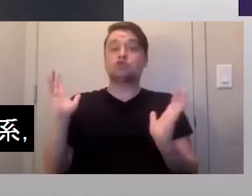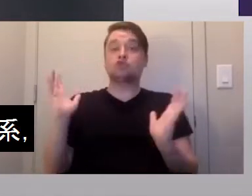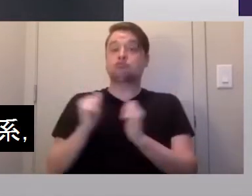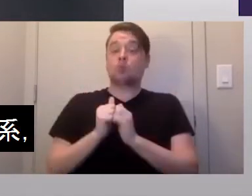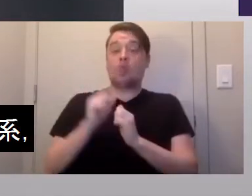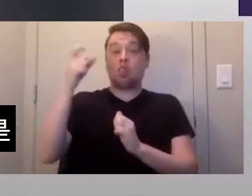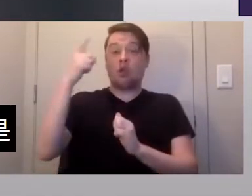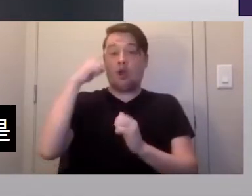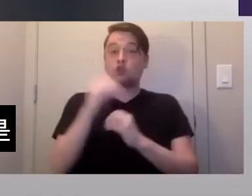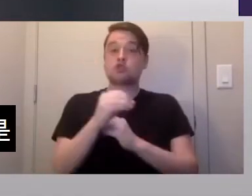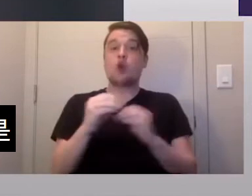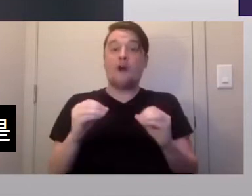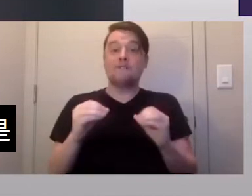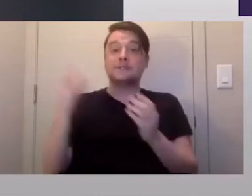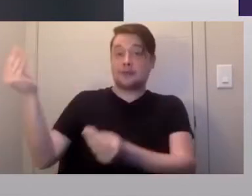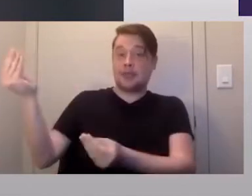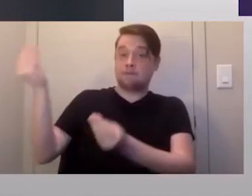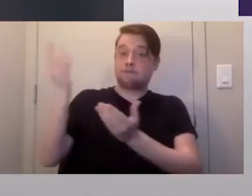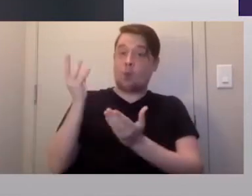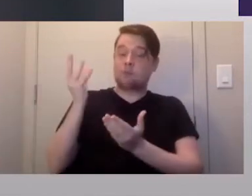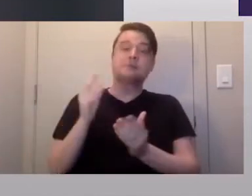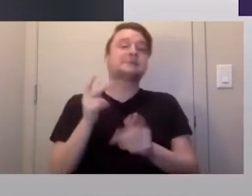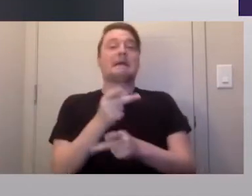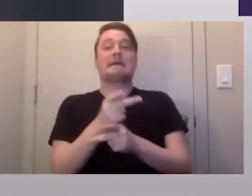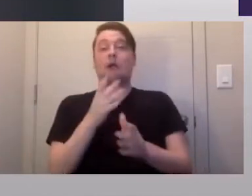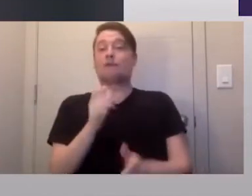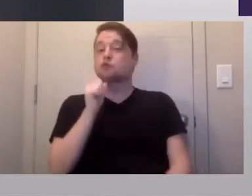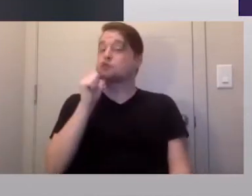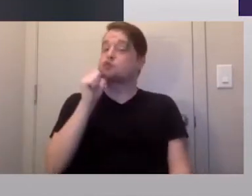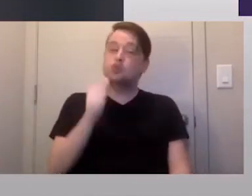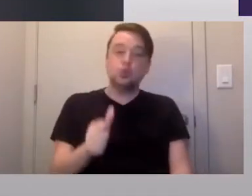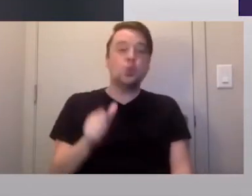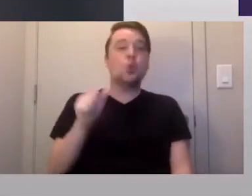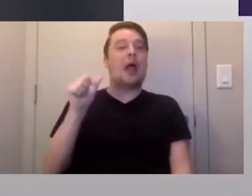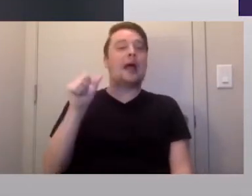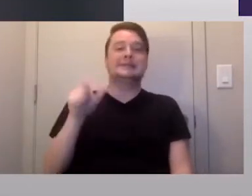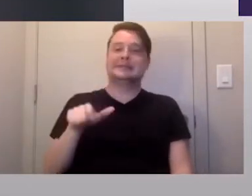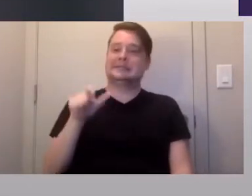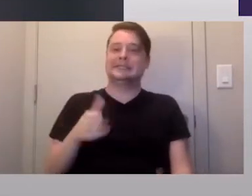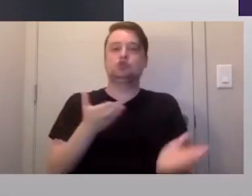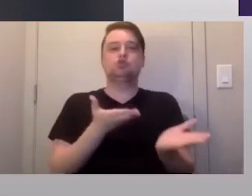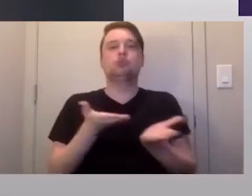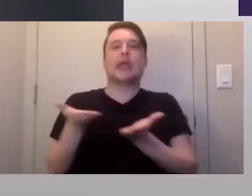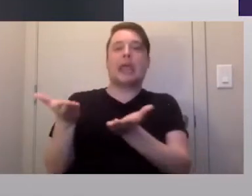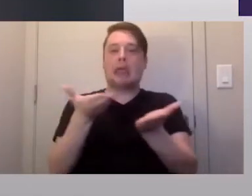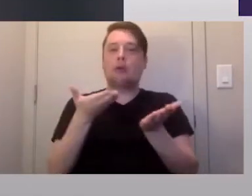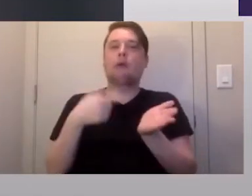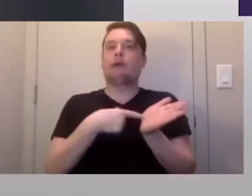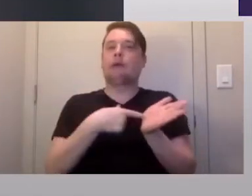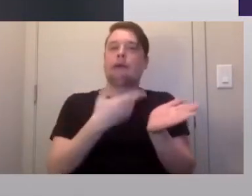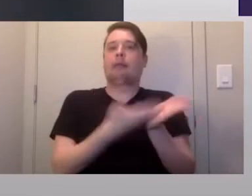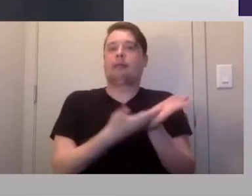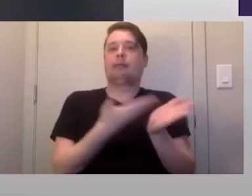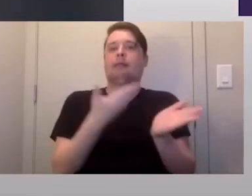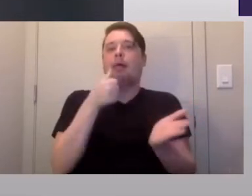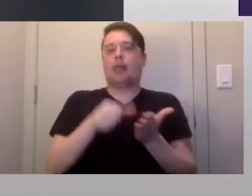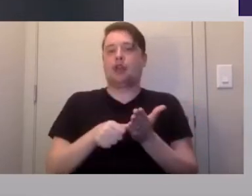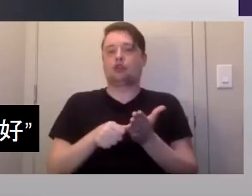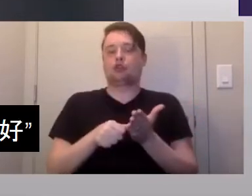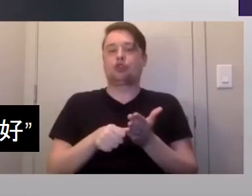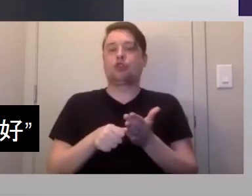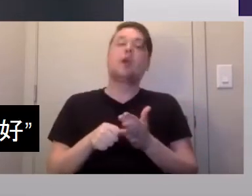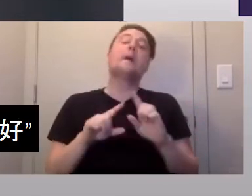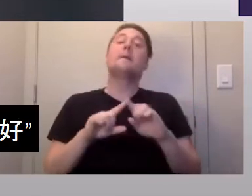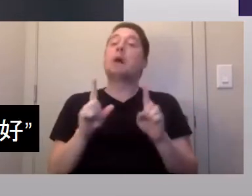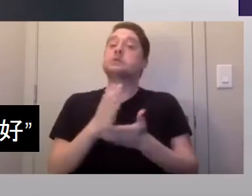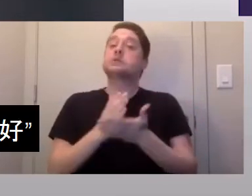and what we're hearing from them is that caregivers do not need to carry a letter saying that they are essential workers. But some